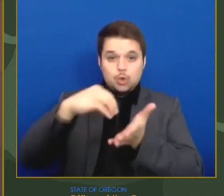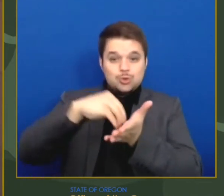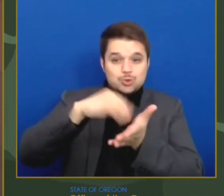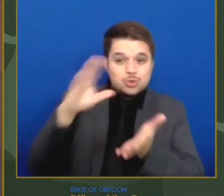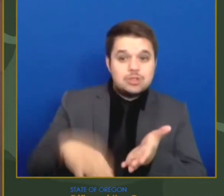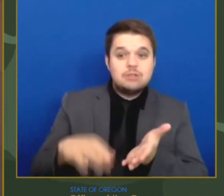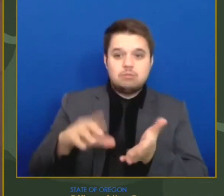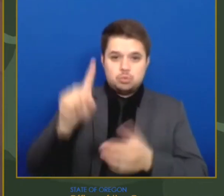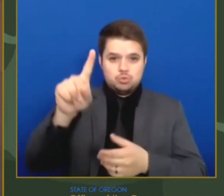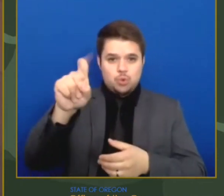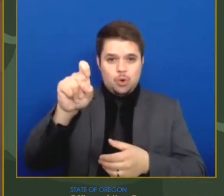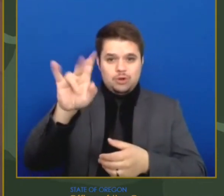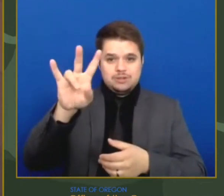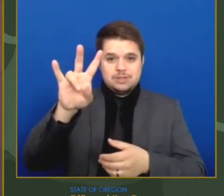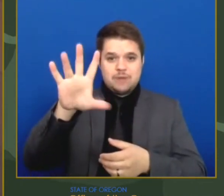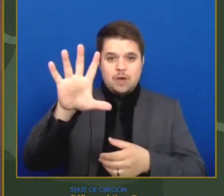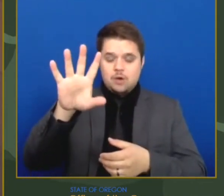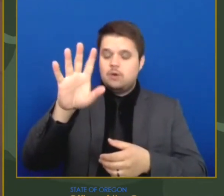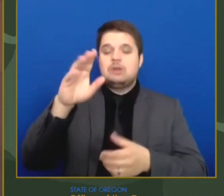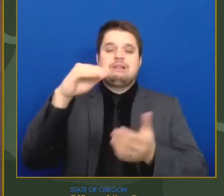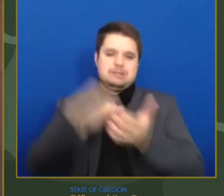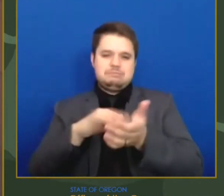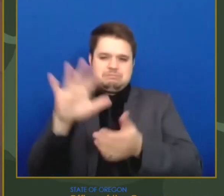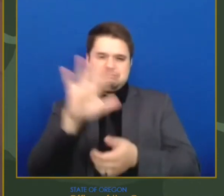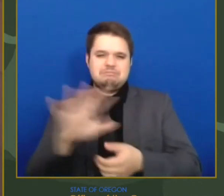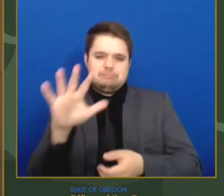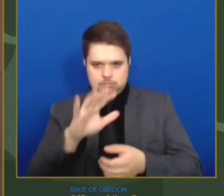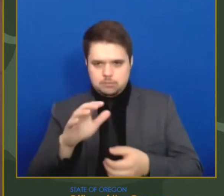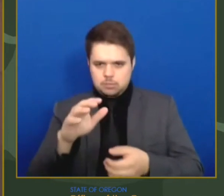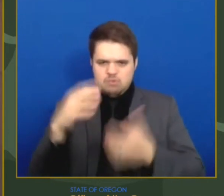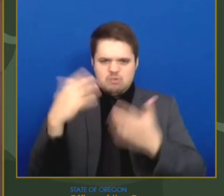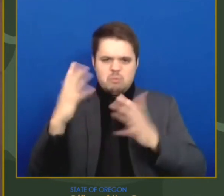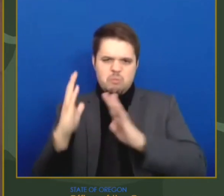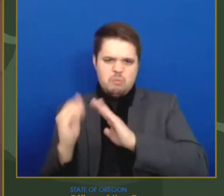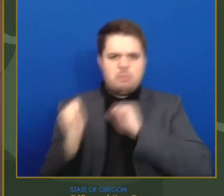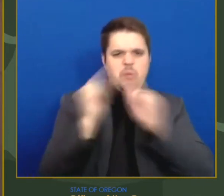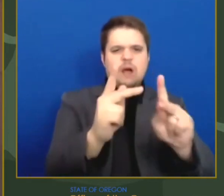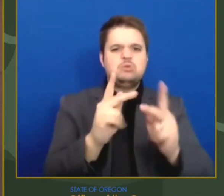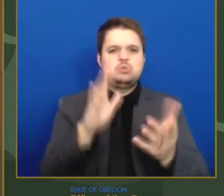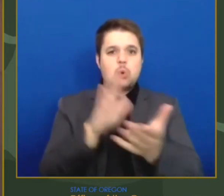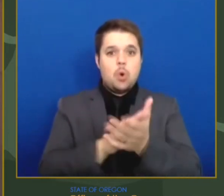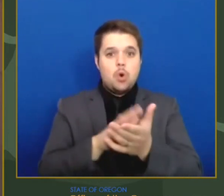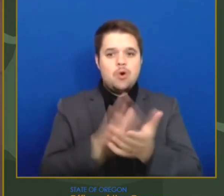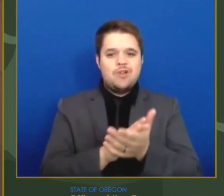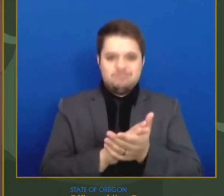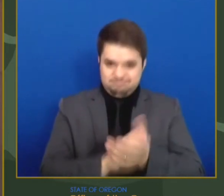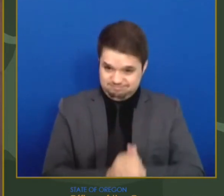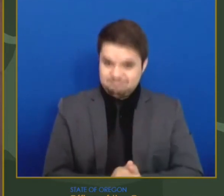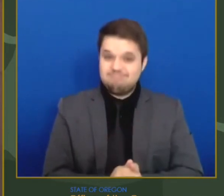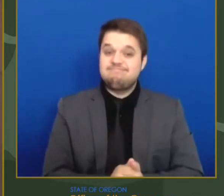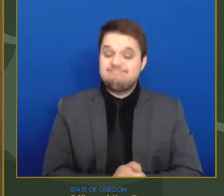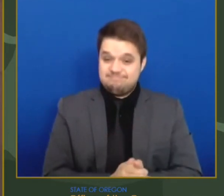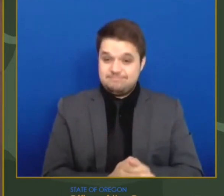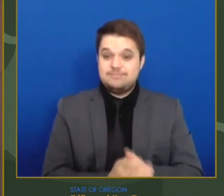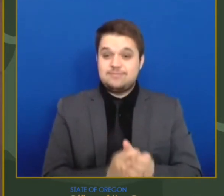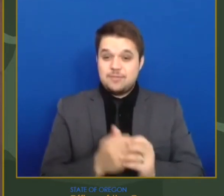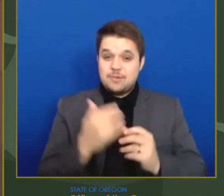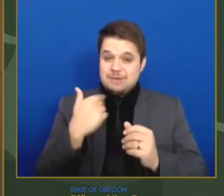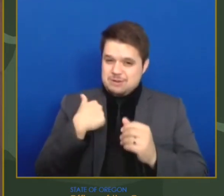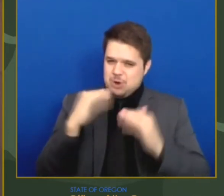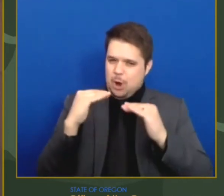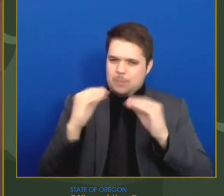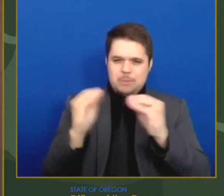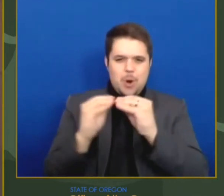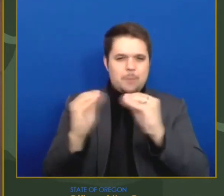And we're excited that all of our kids will have the opportunity to return in the coming weeks. I'm also thrilled